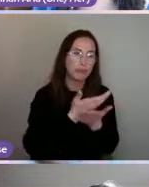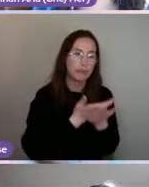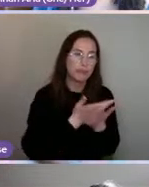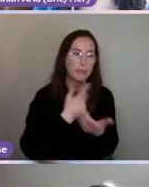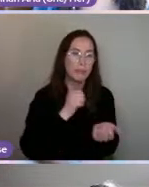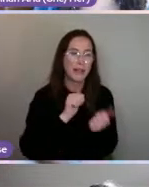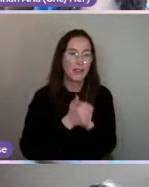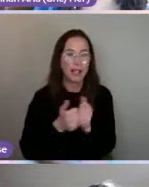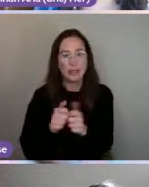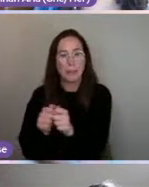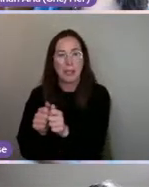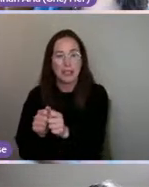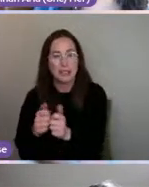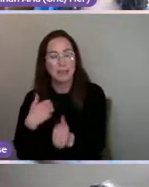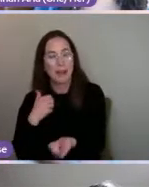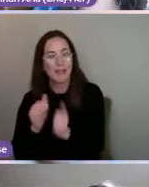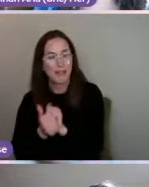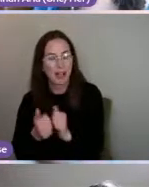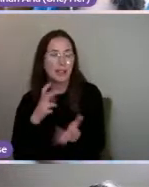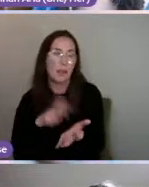messaging my friends and walking.